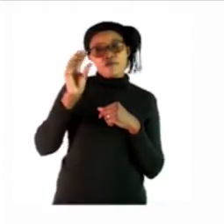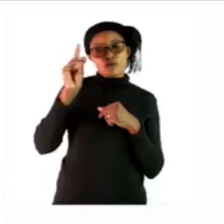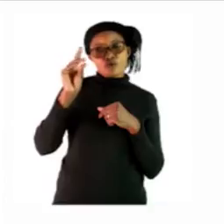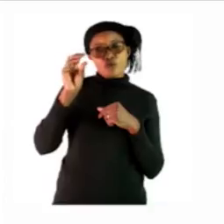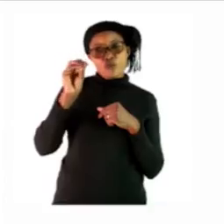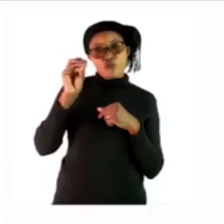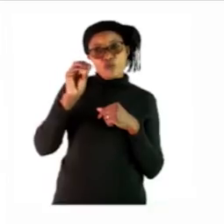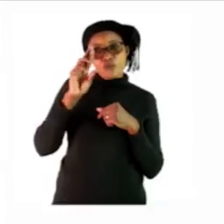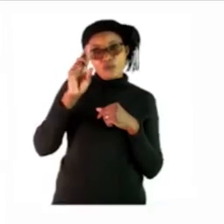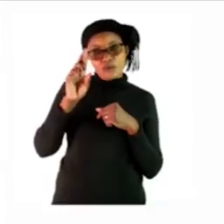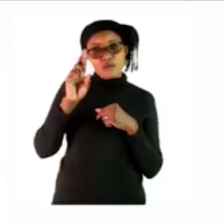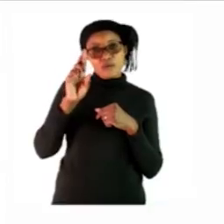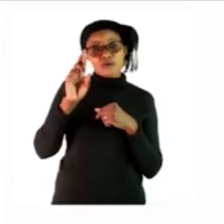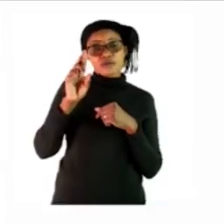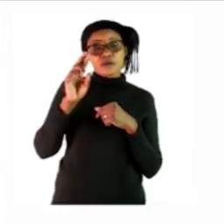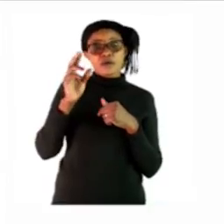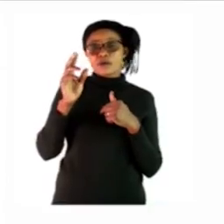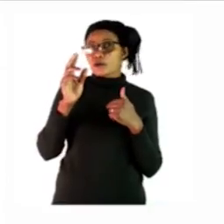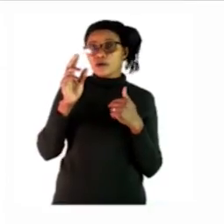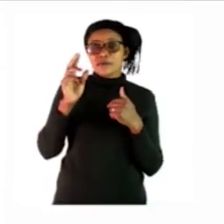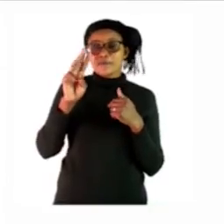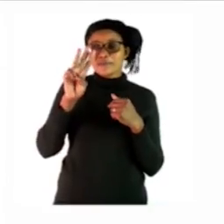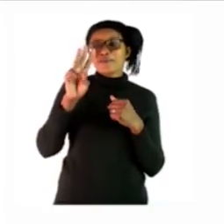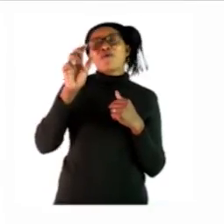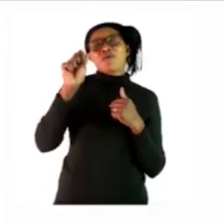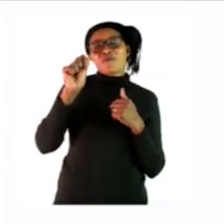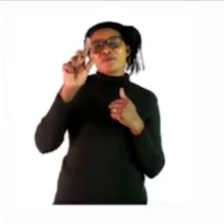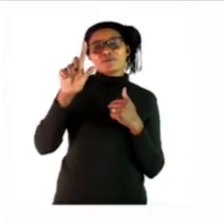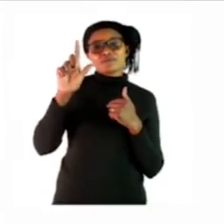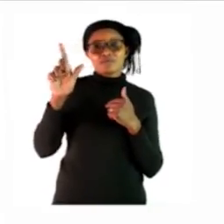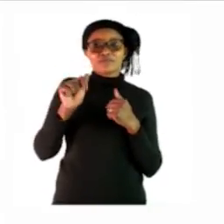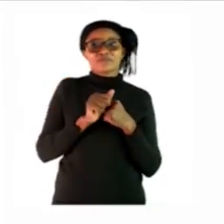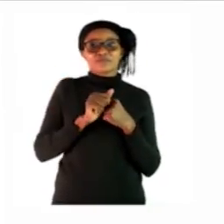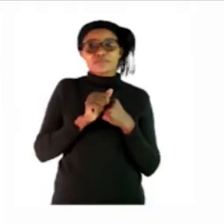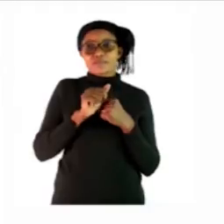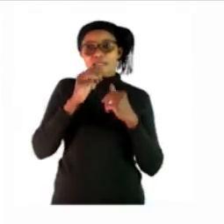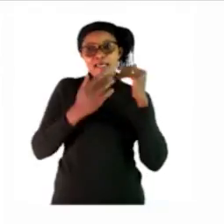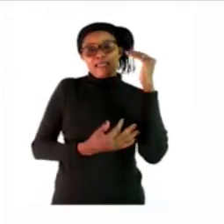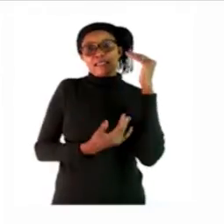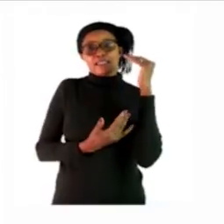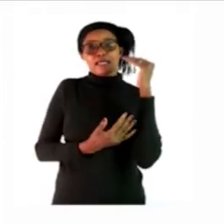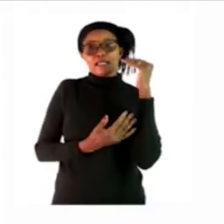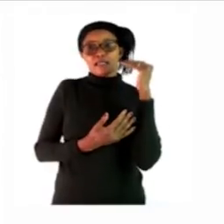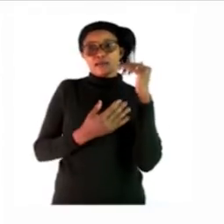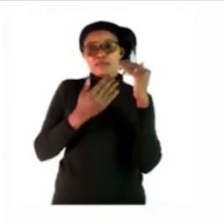wall, kitchen, bedroom, room,